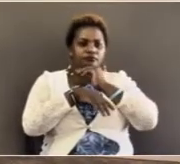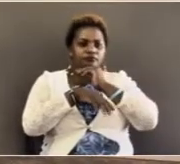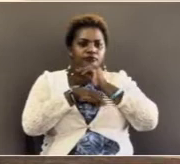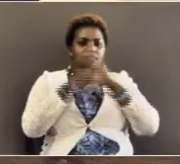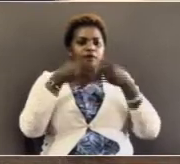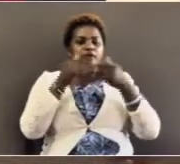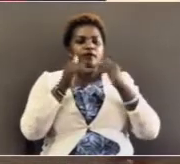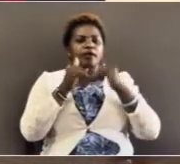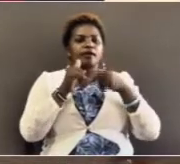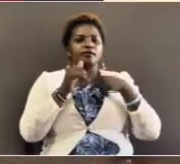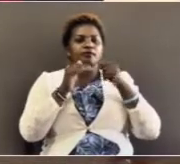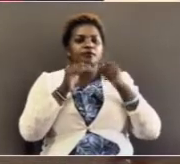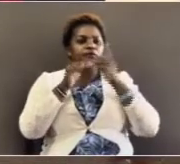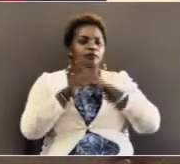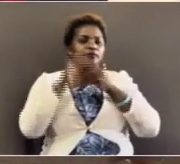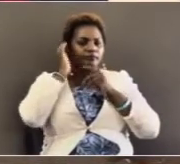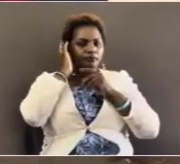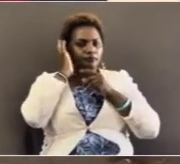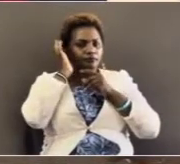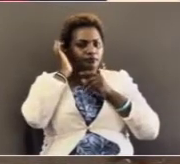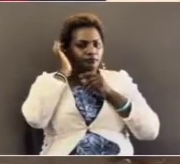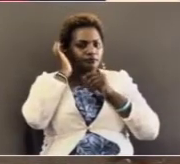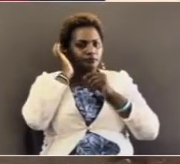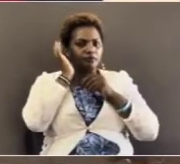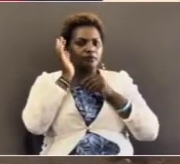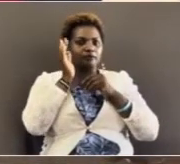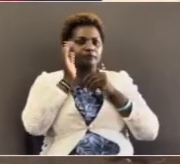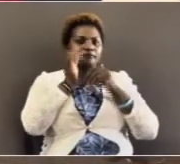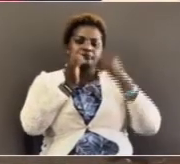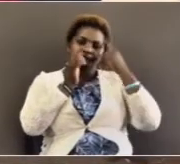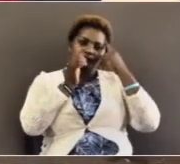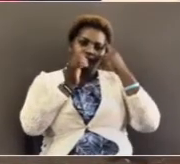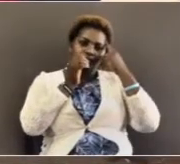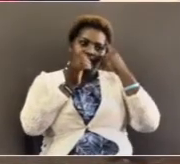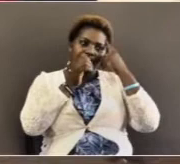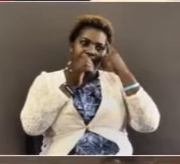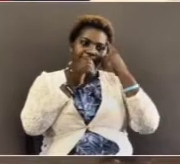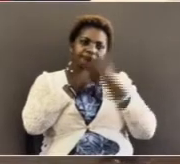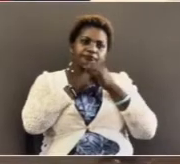and giving us victory over sin and death.